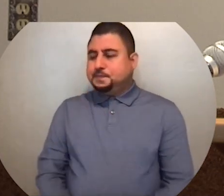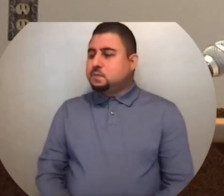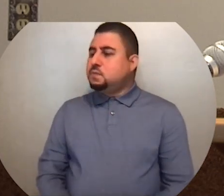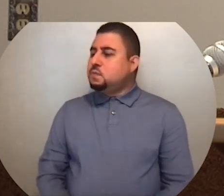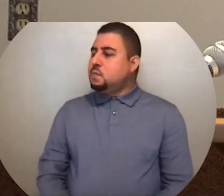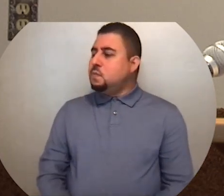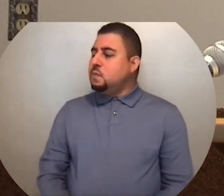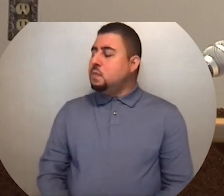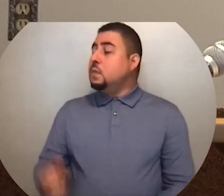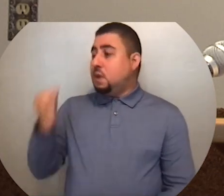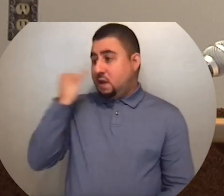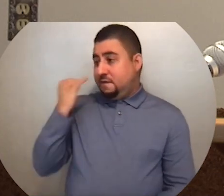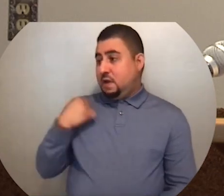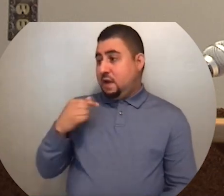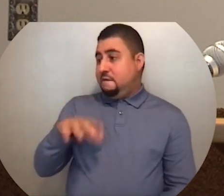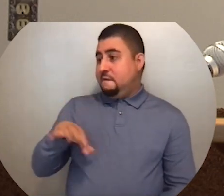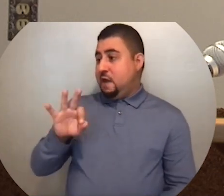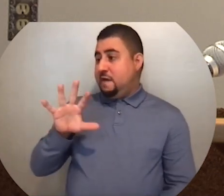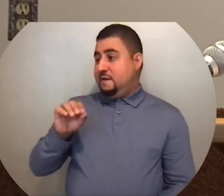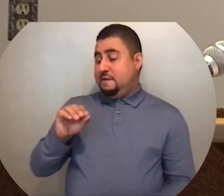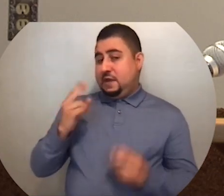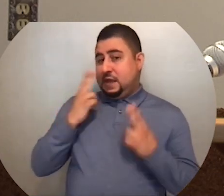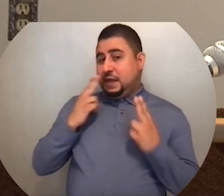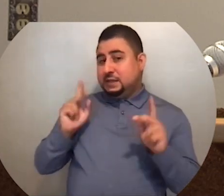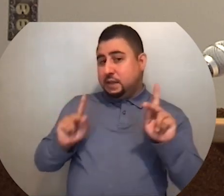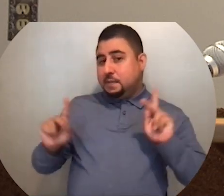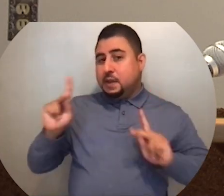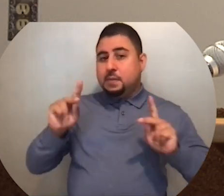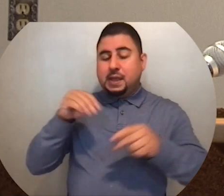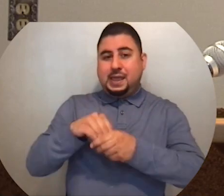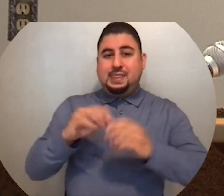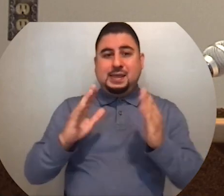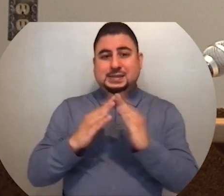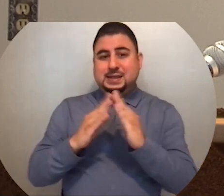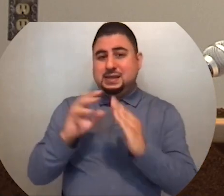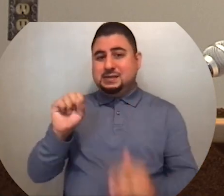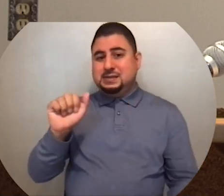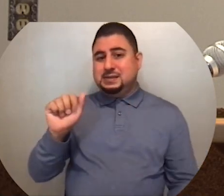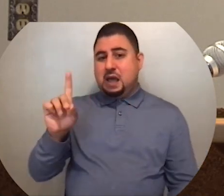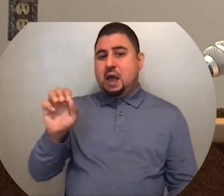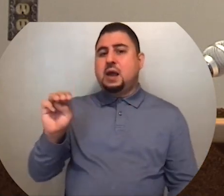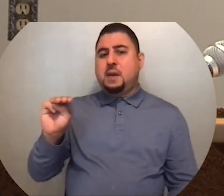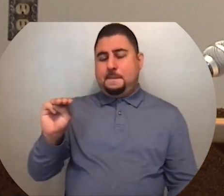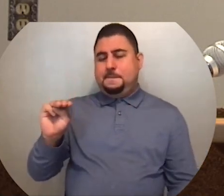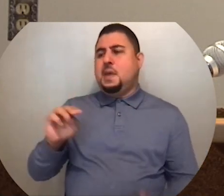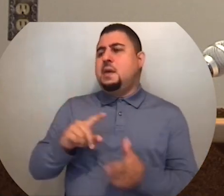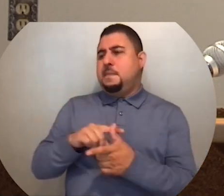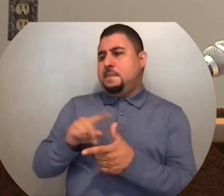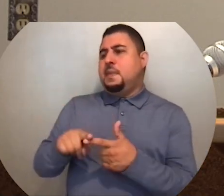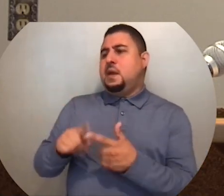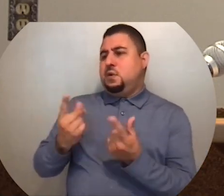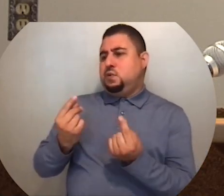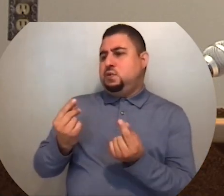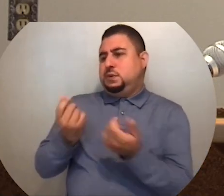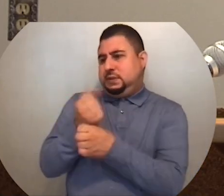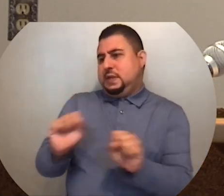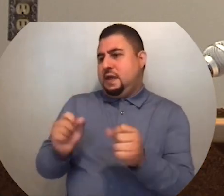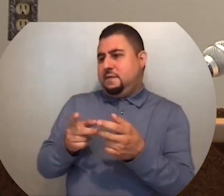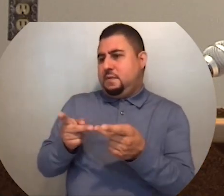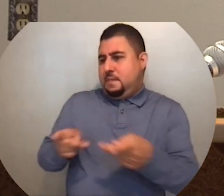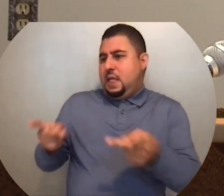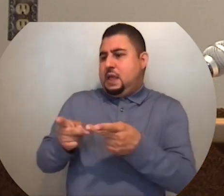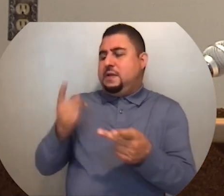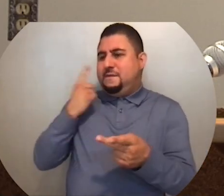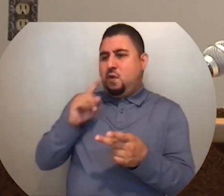If I find fifty innocent people in the city of Sodom, I will spare the whole place for their sake.